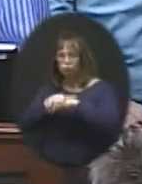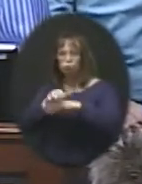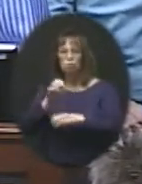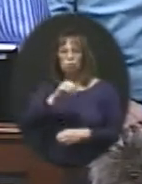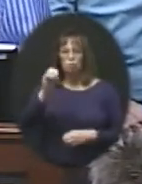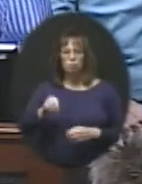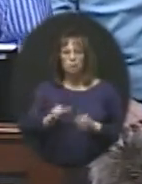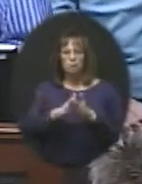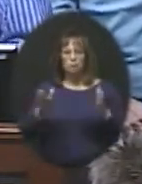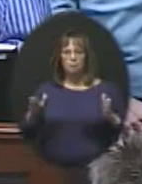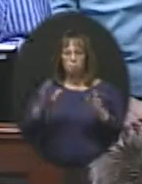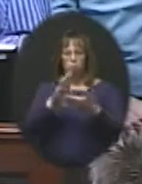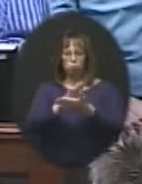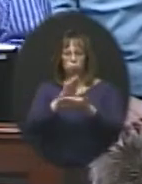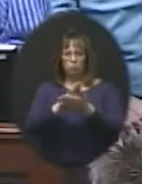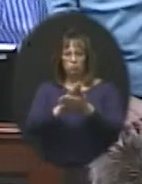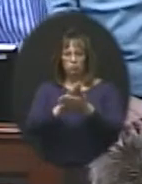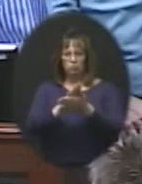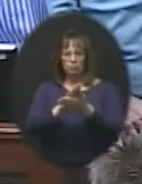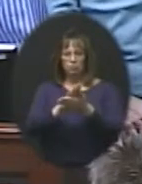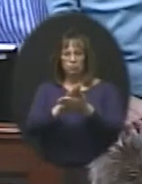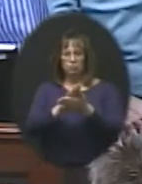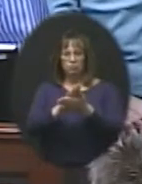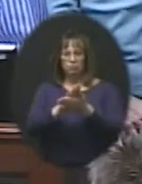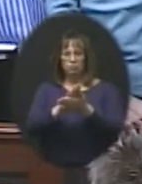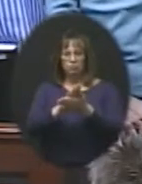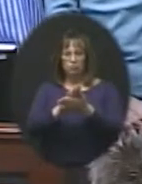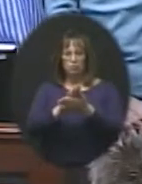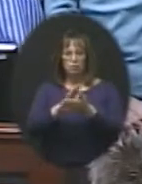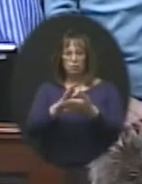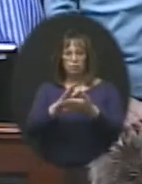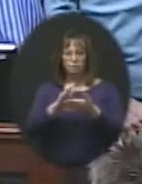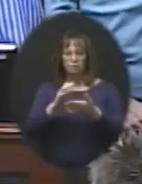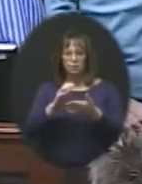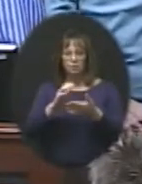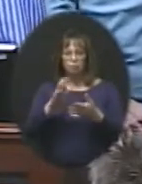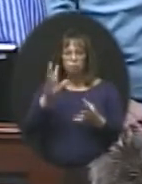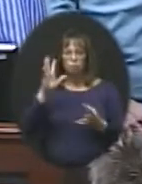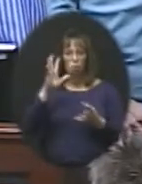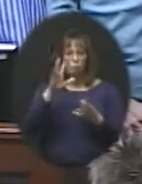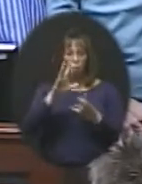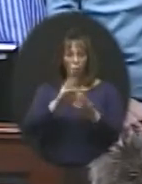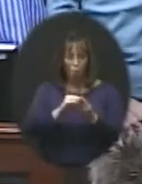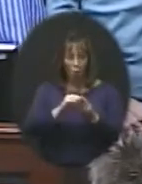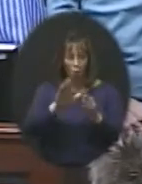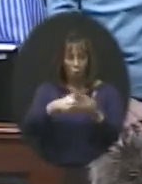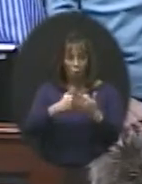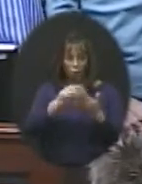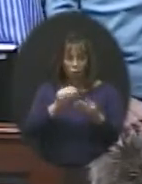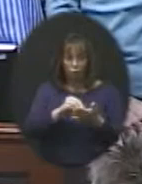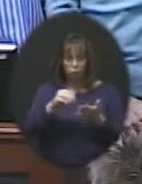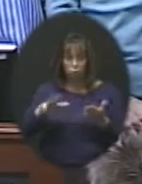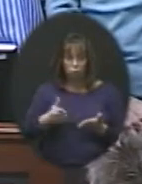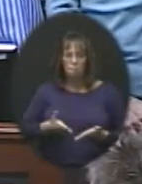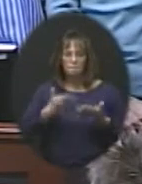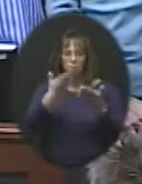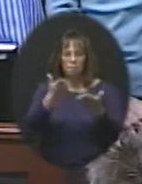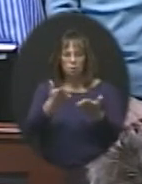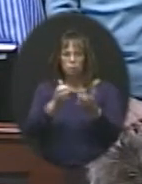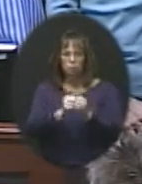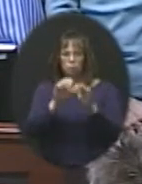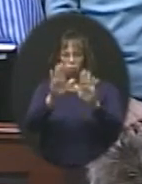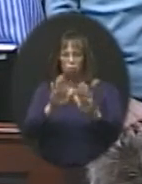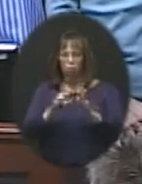Olathe Public Schools takes all of those students and provides them with an incredible foundation